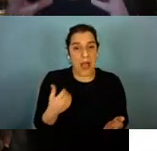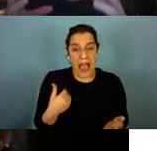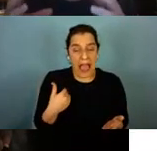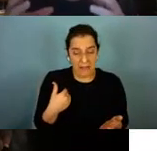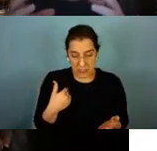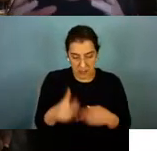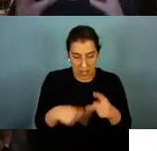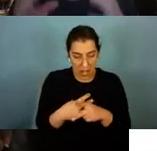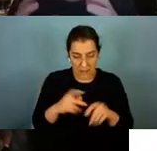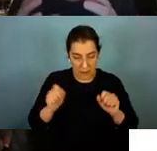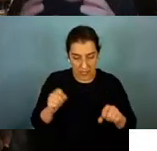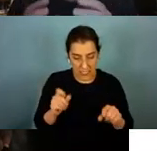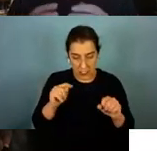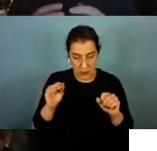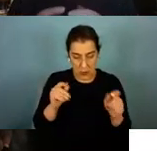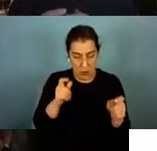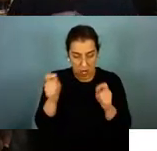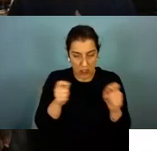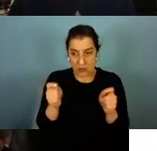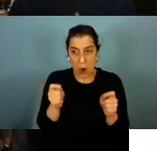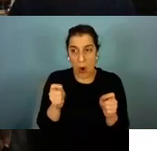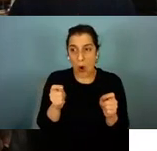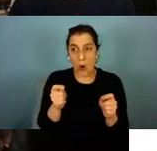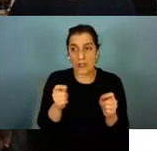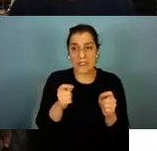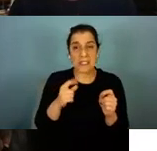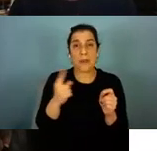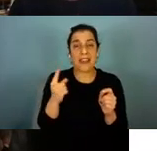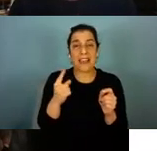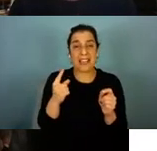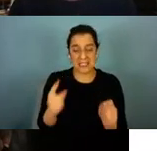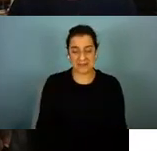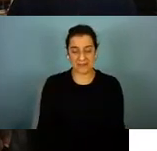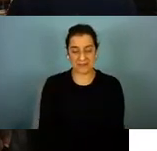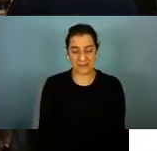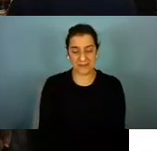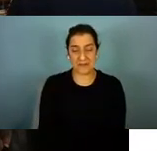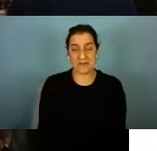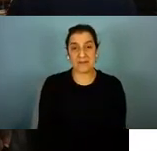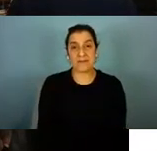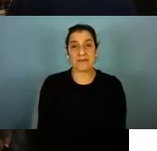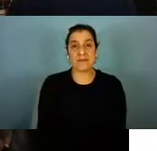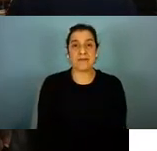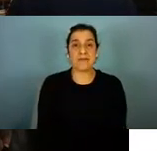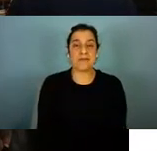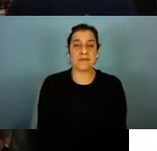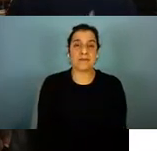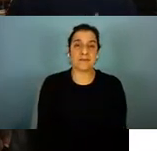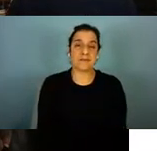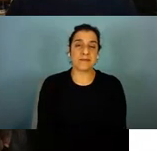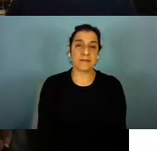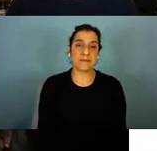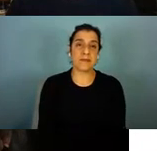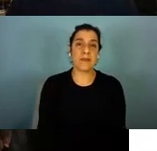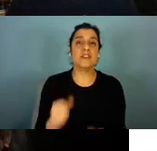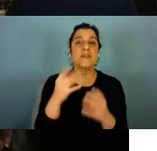to control something um it makes you feel not quite so alone um so i want to